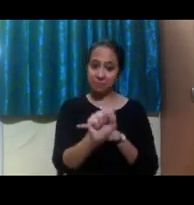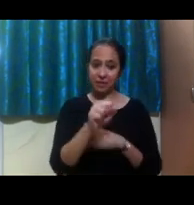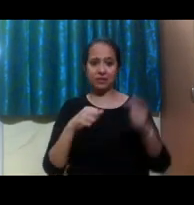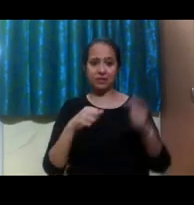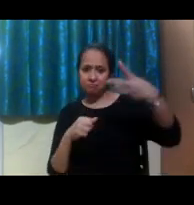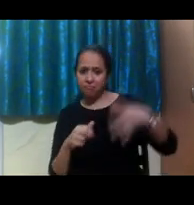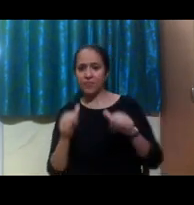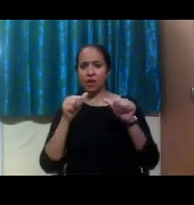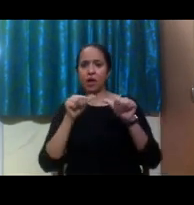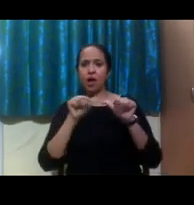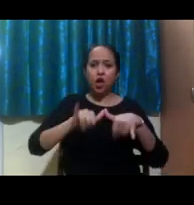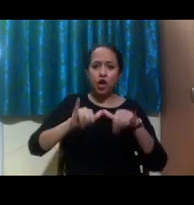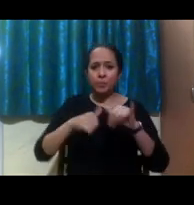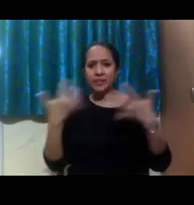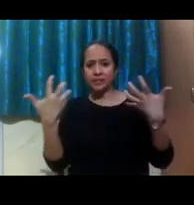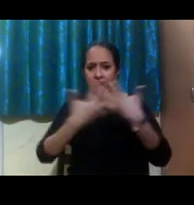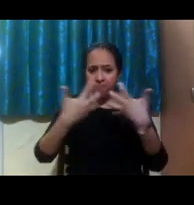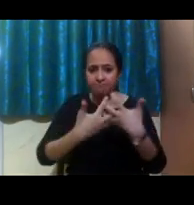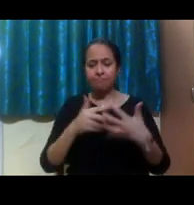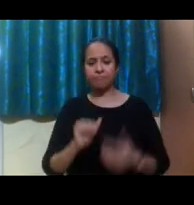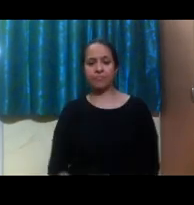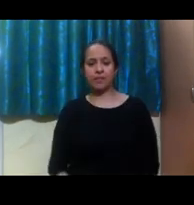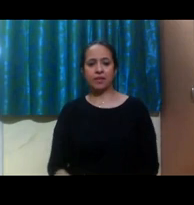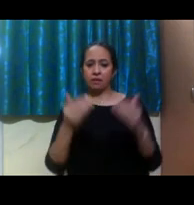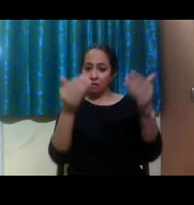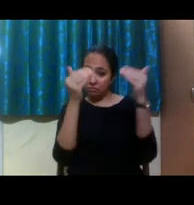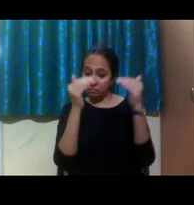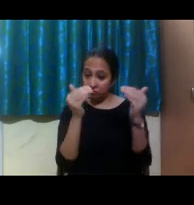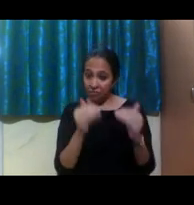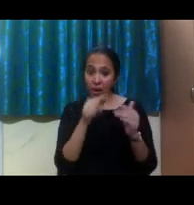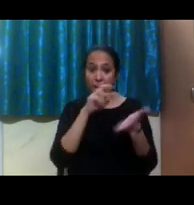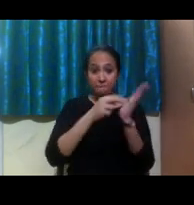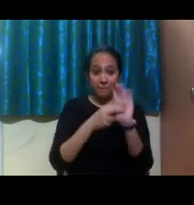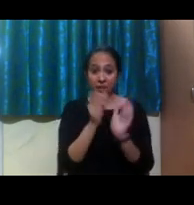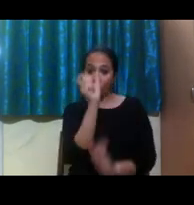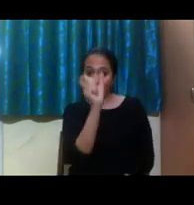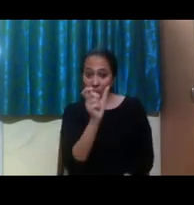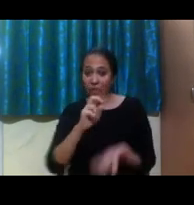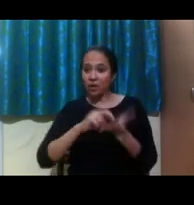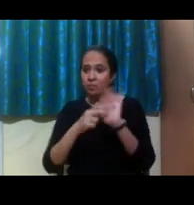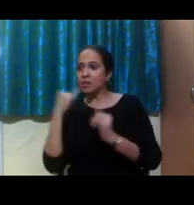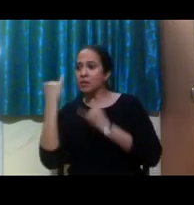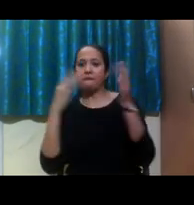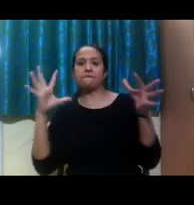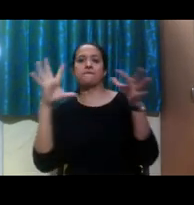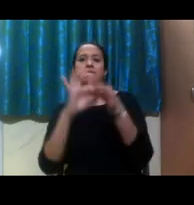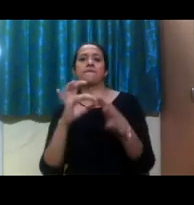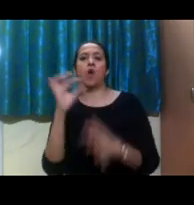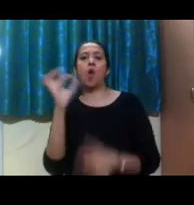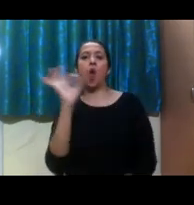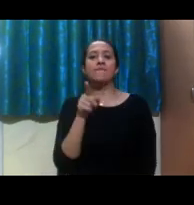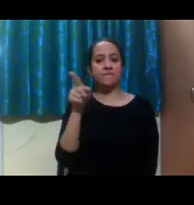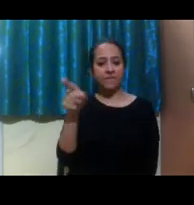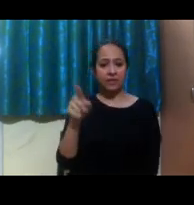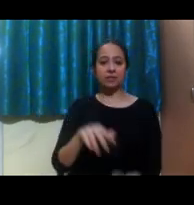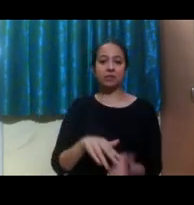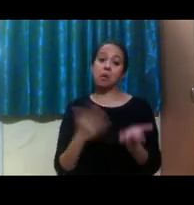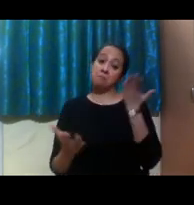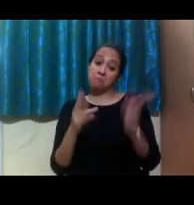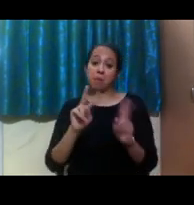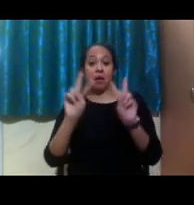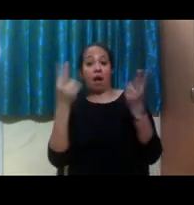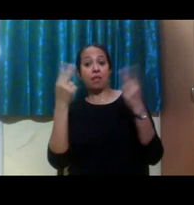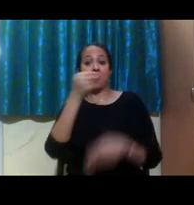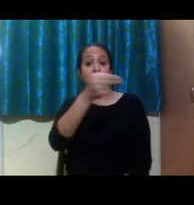or accommodations. That'll usually lead you to the right area in terms of finding our office. But some various names you might see for a